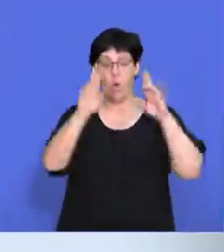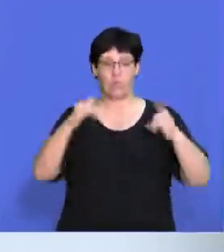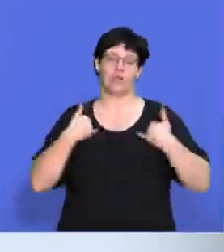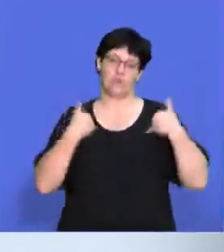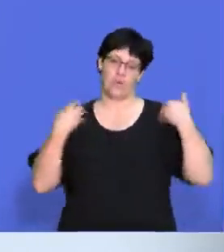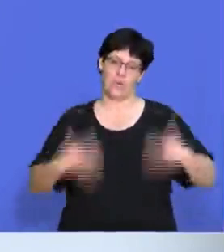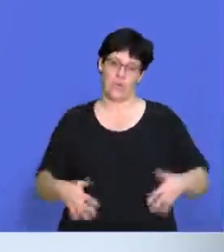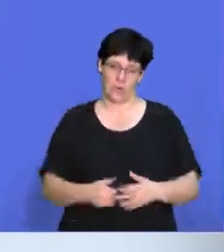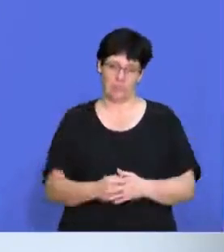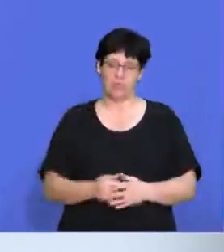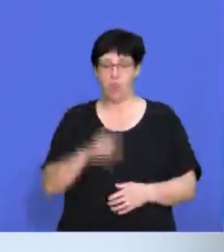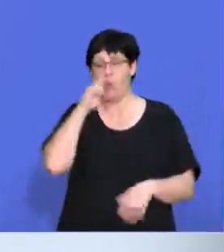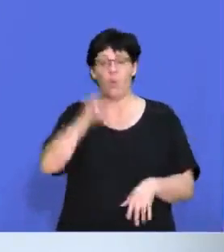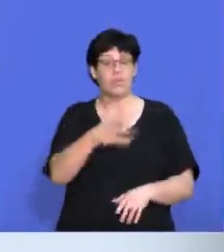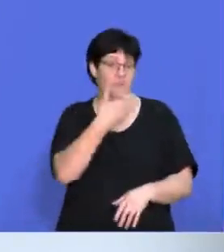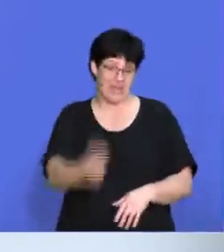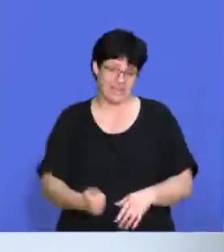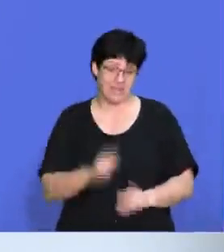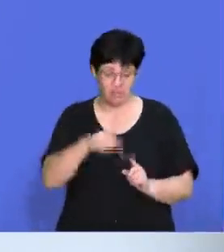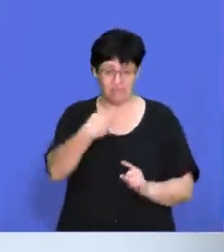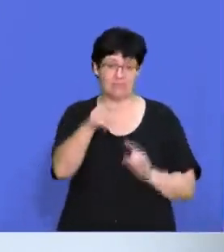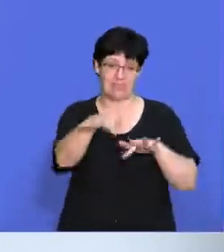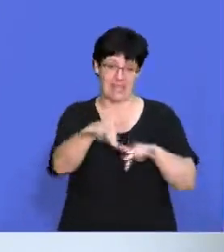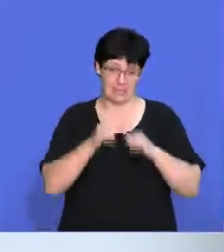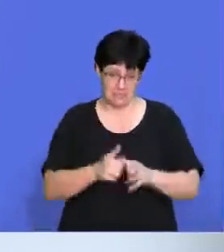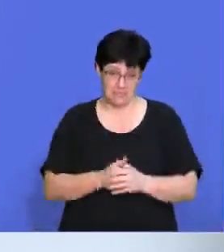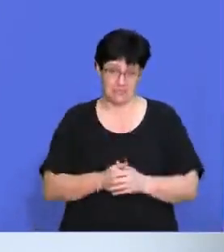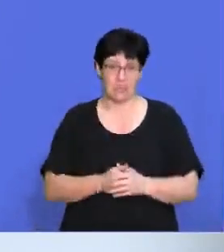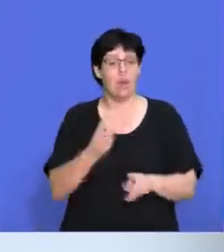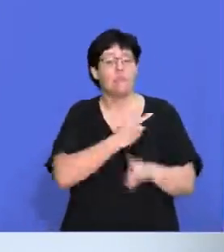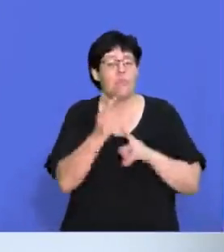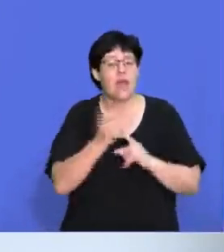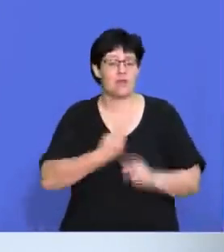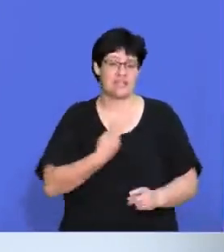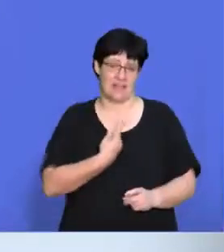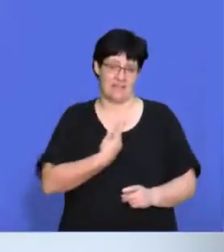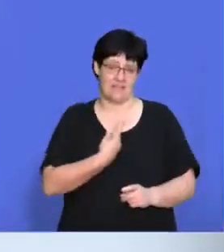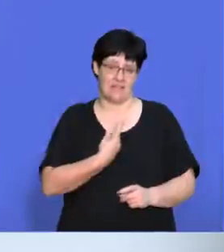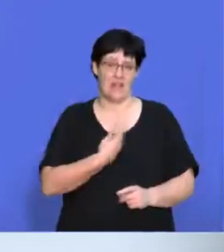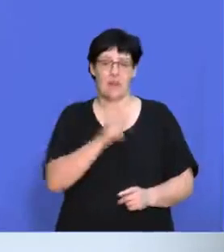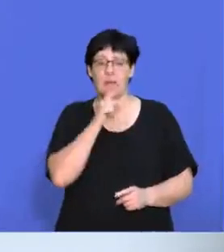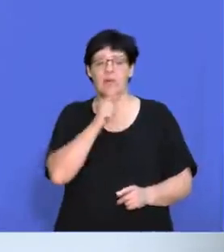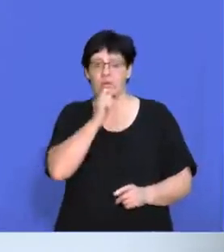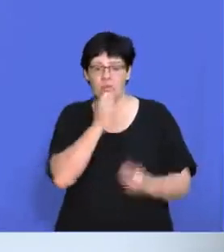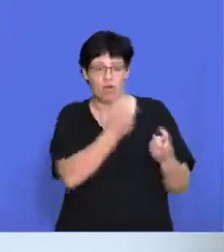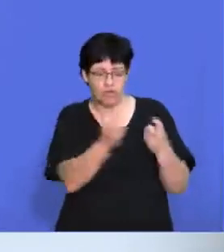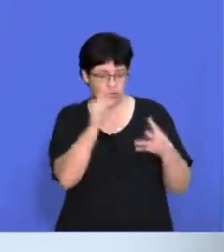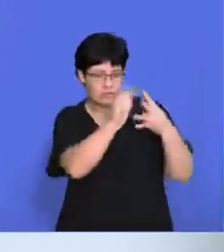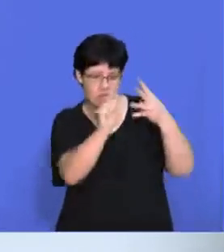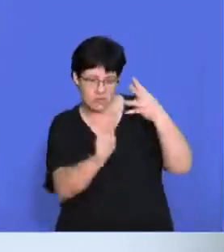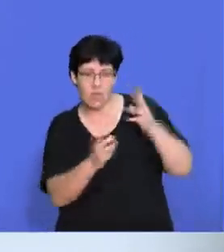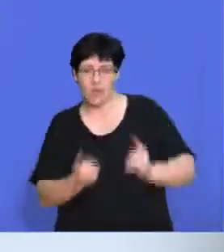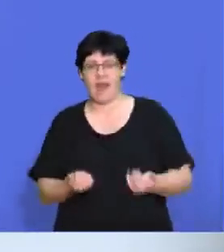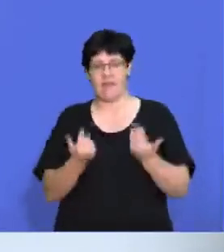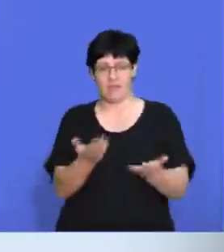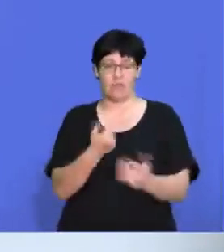it. We are wishing you everything of the best for the upcoming exam. Prepare yourselves as much as you can and use all of the resources that we have